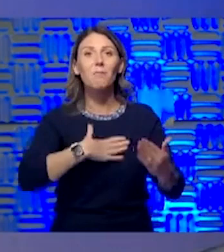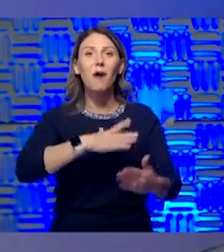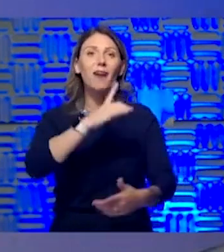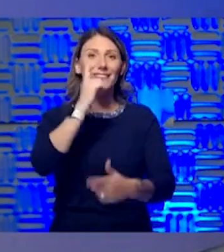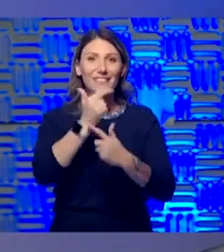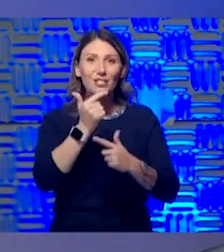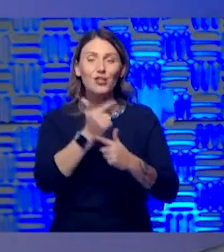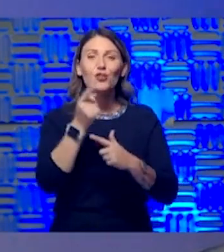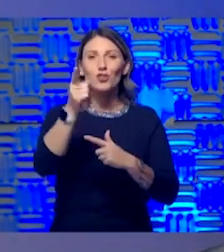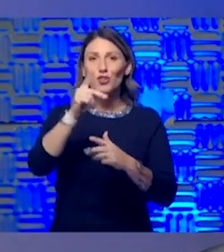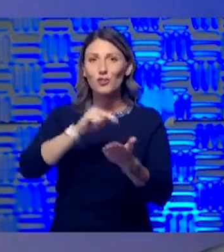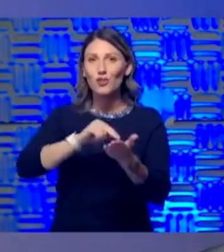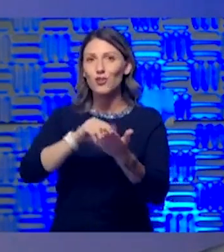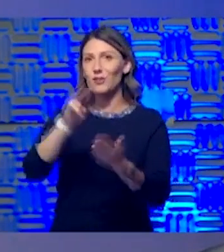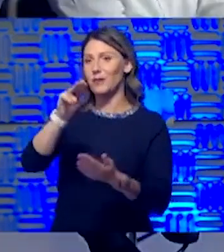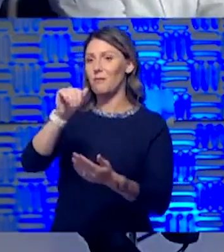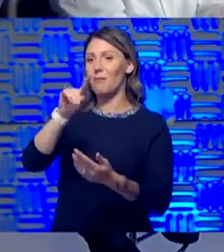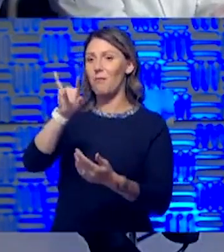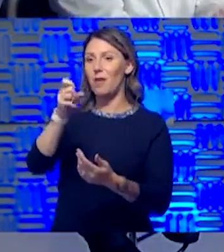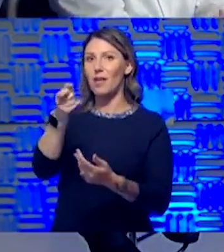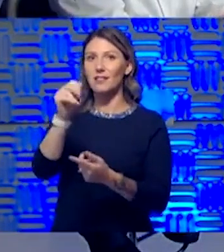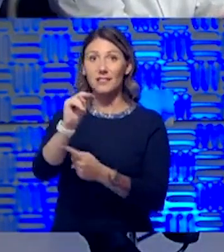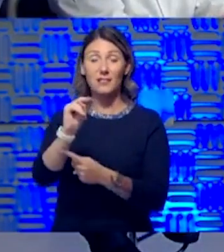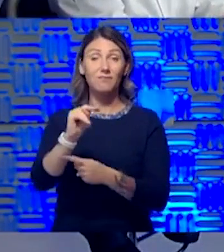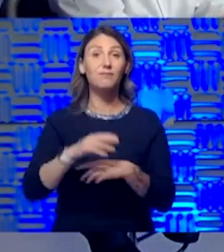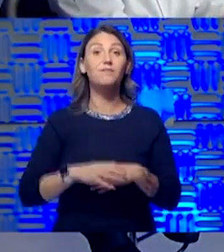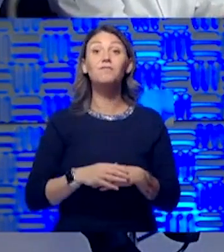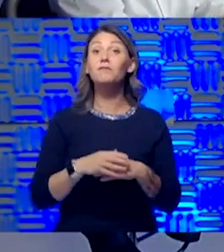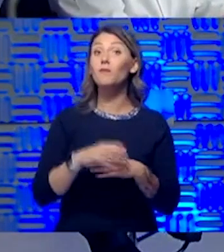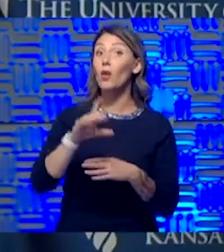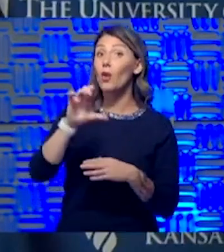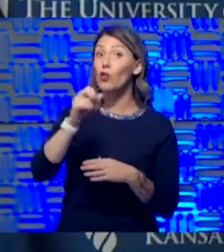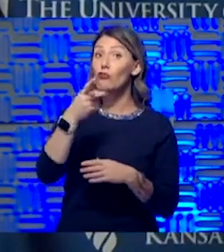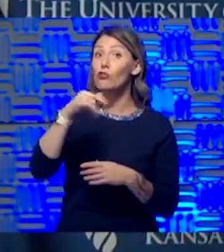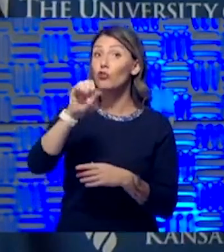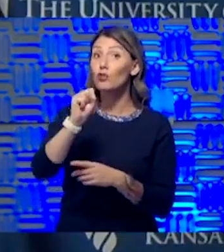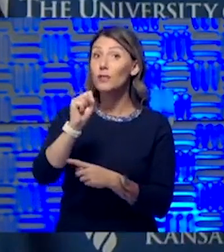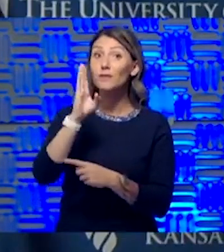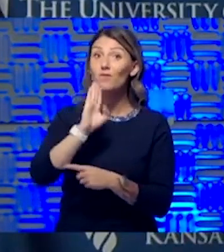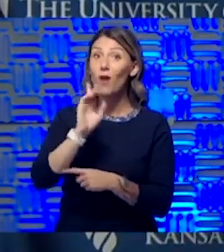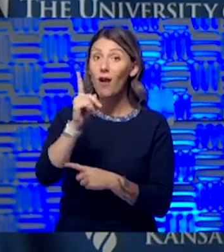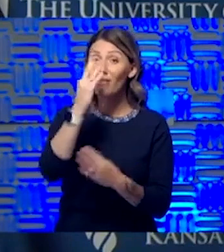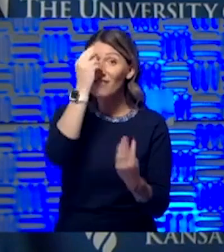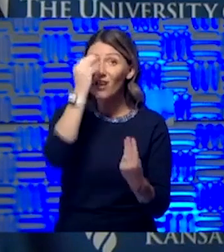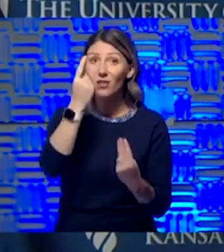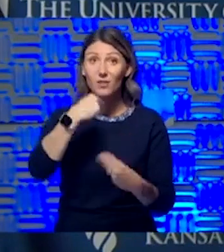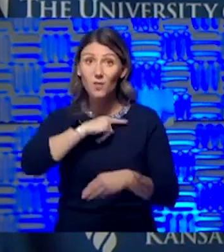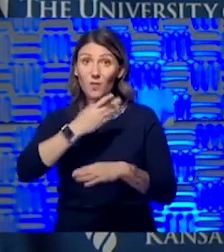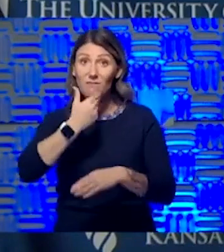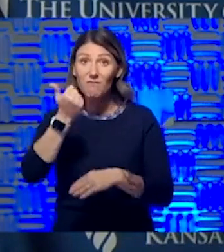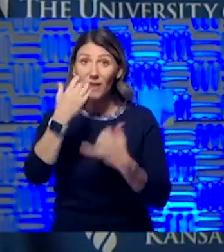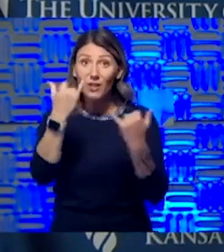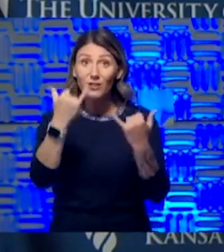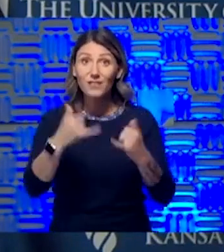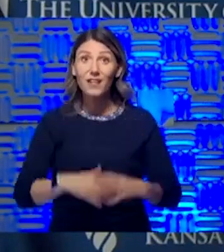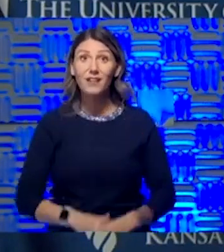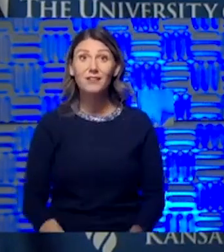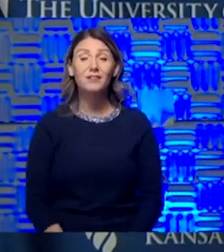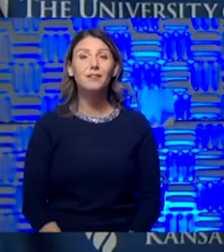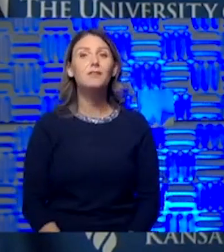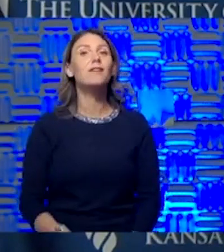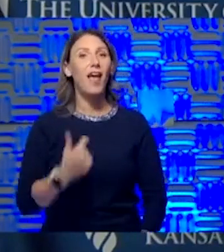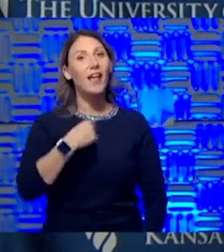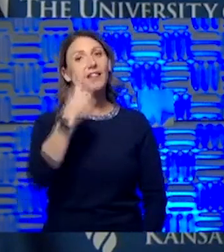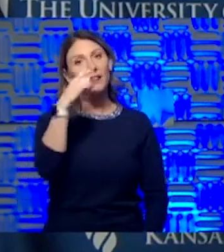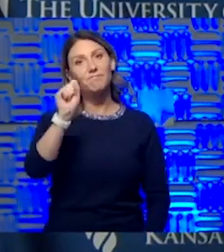thank you for all you guys do. Chris Brown, thoughts? Are we better today? I think we